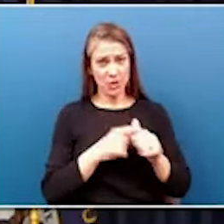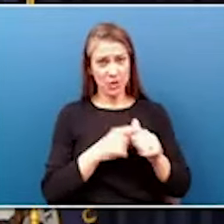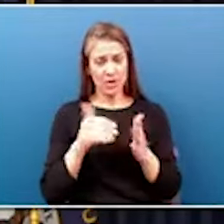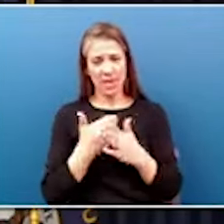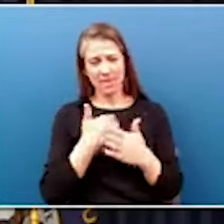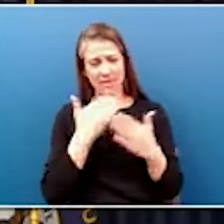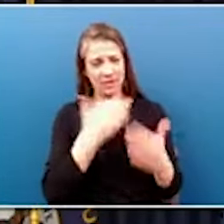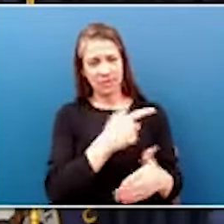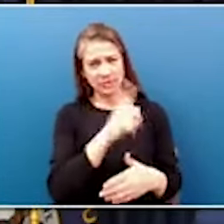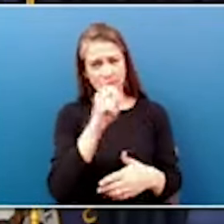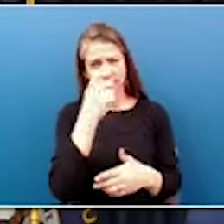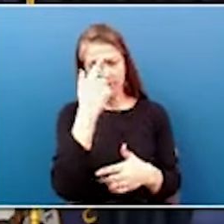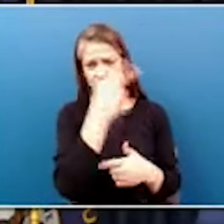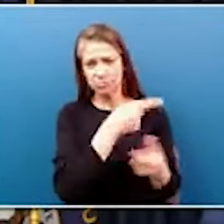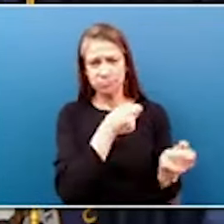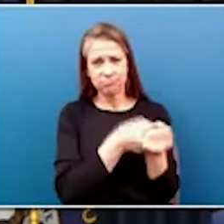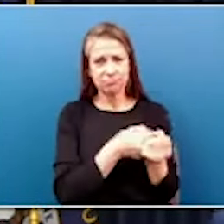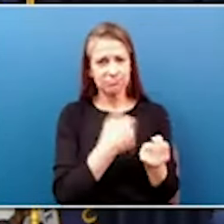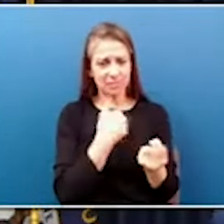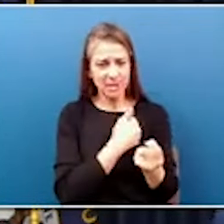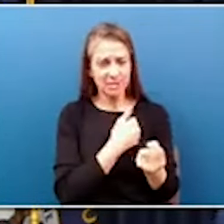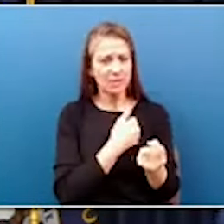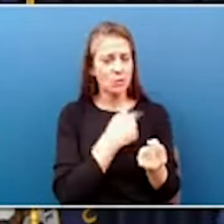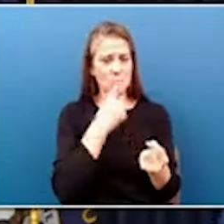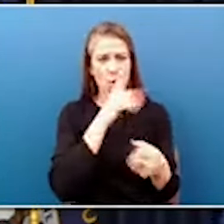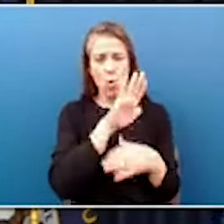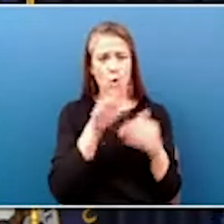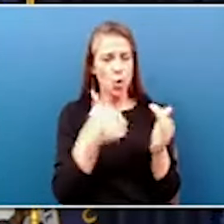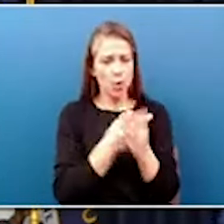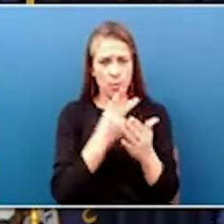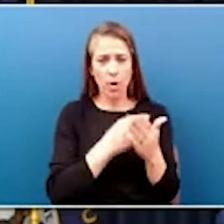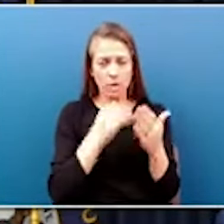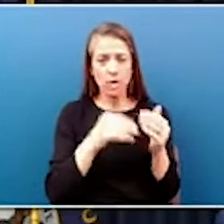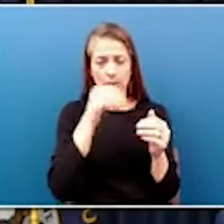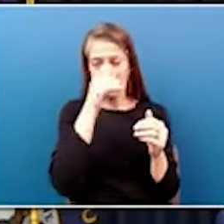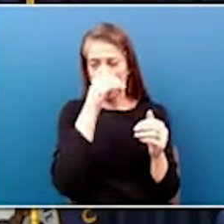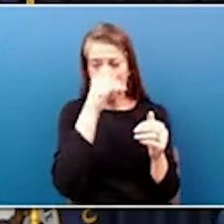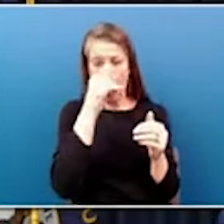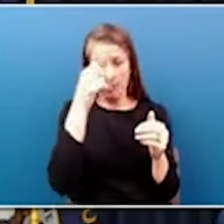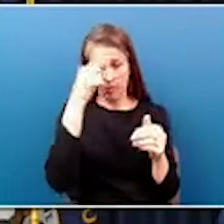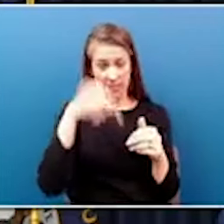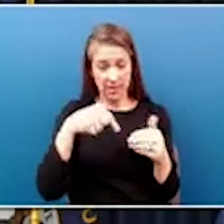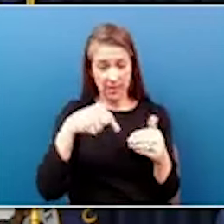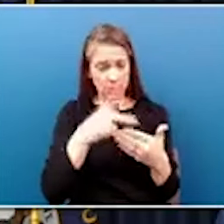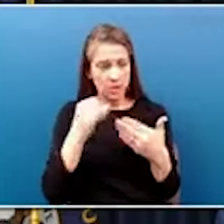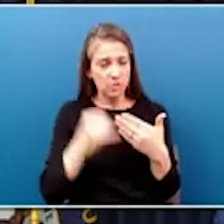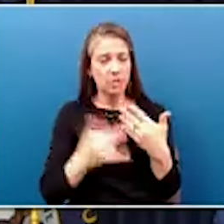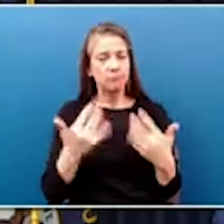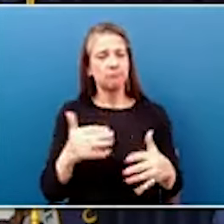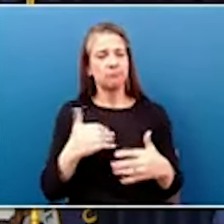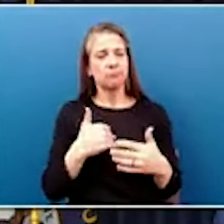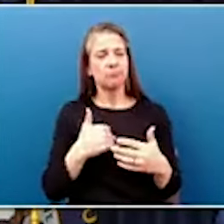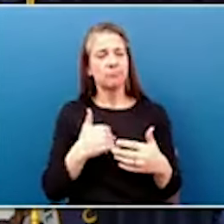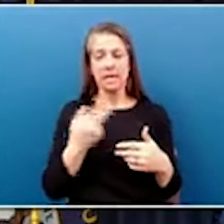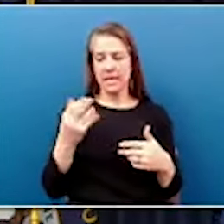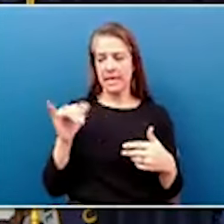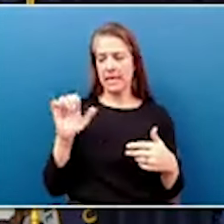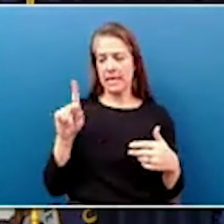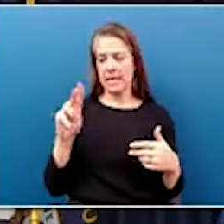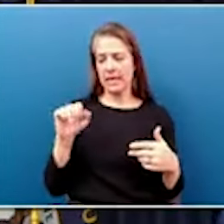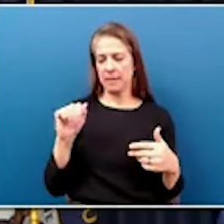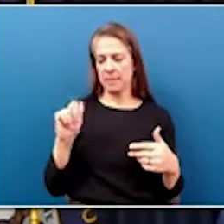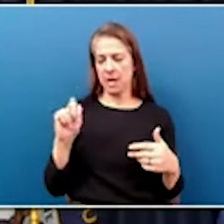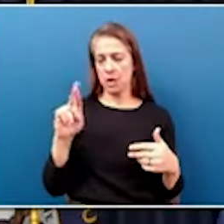the support that you gave us from the whole project and for this particular project. The Hickman Riverport is in far western